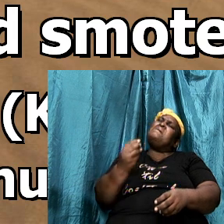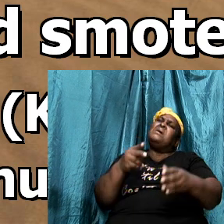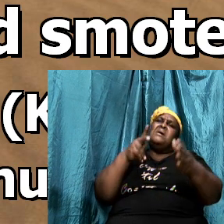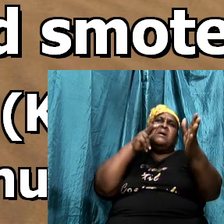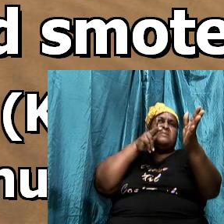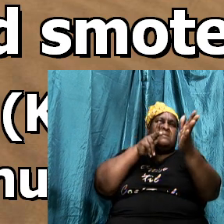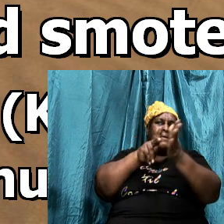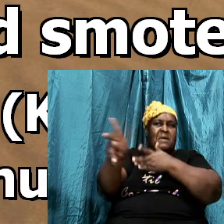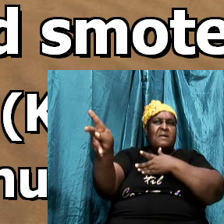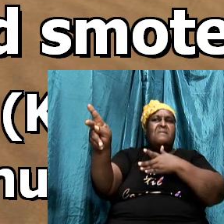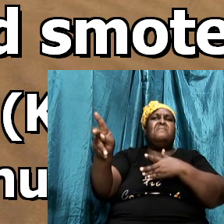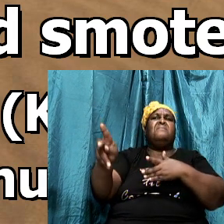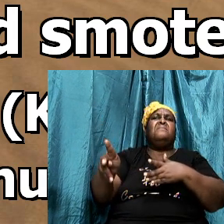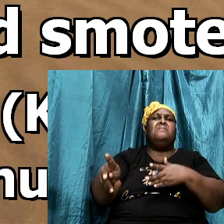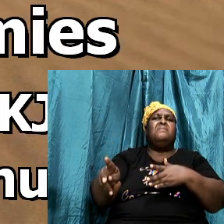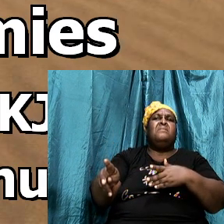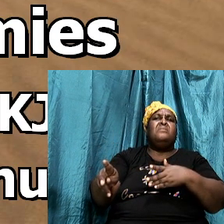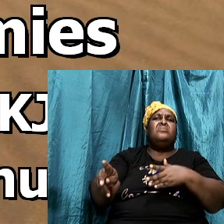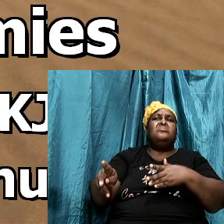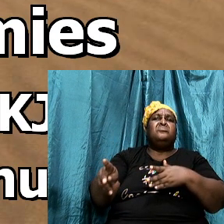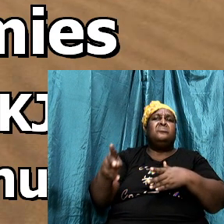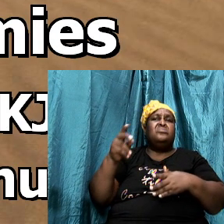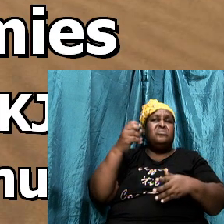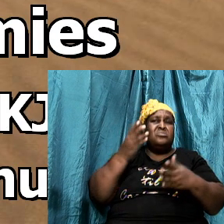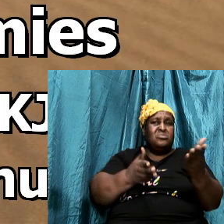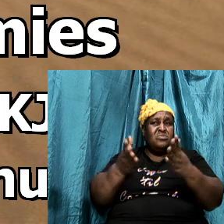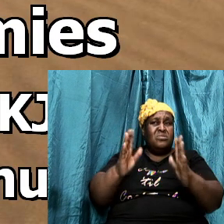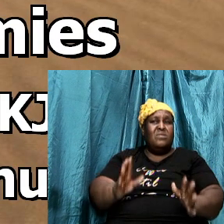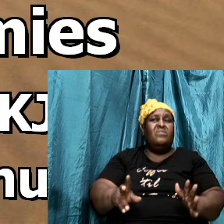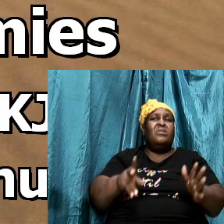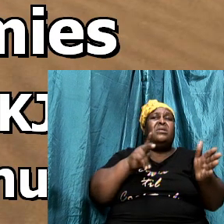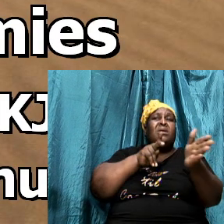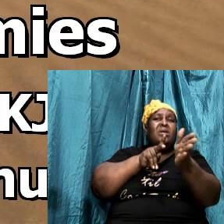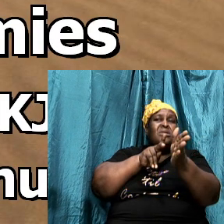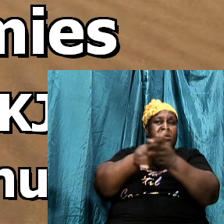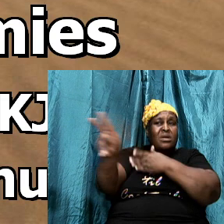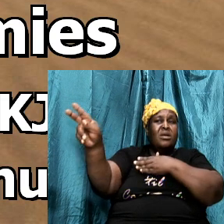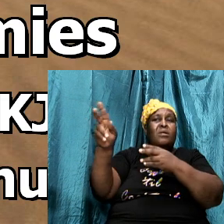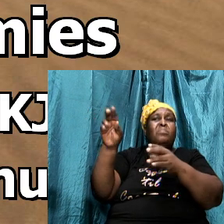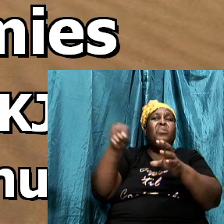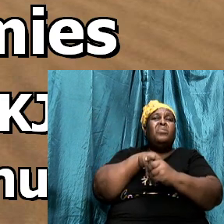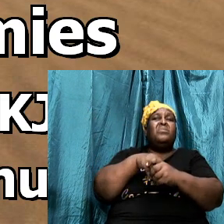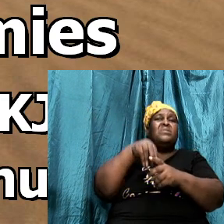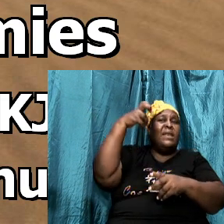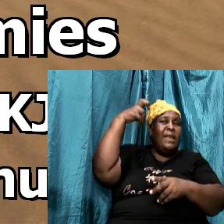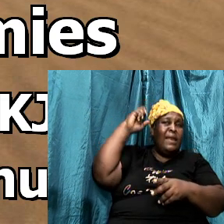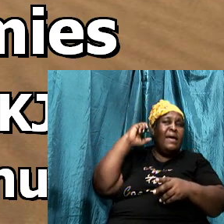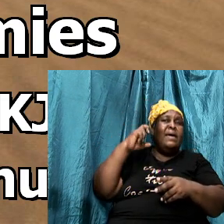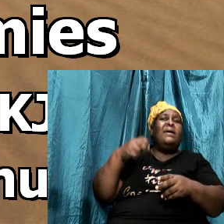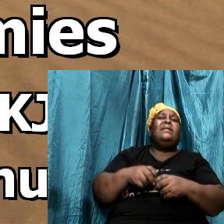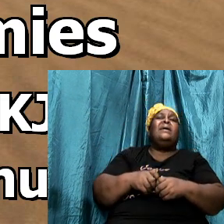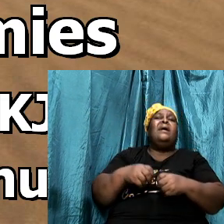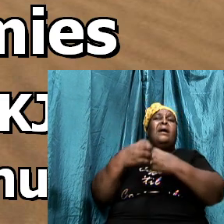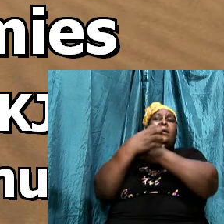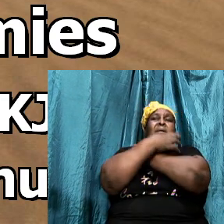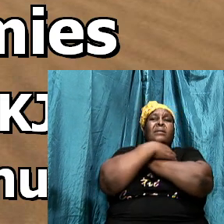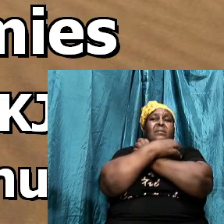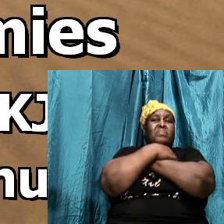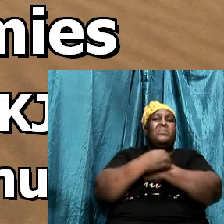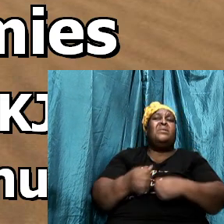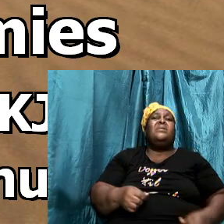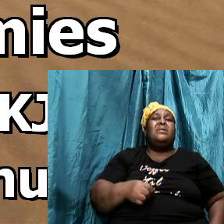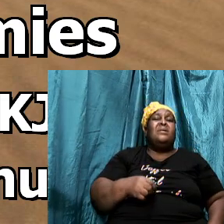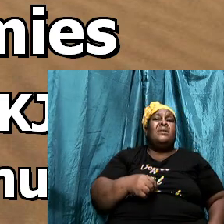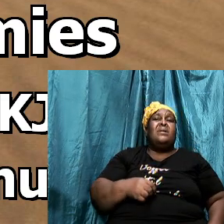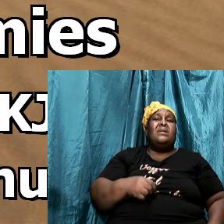Thy servant slew both the lion and the bear, and this uncircumcised Philistine shall be of one of